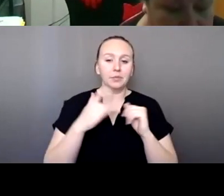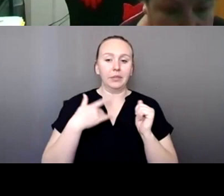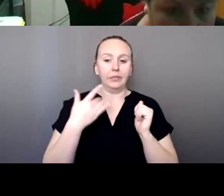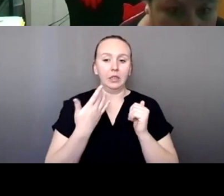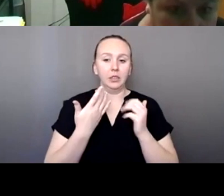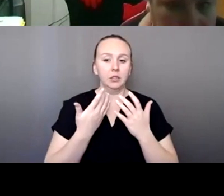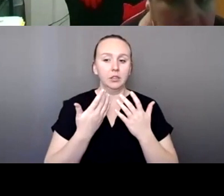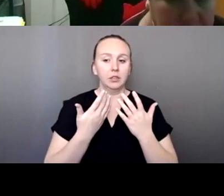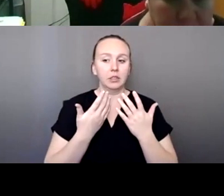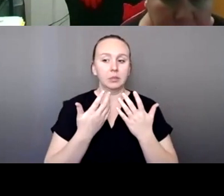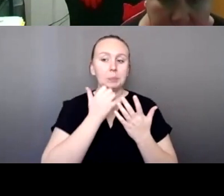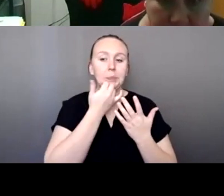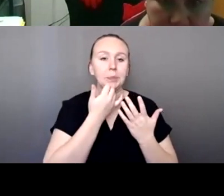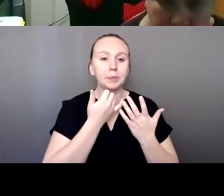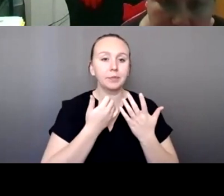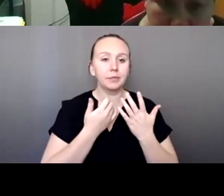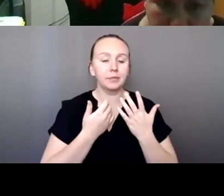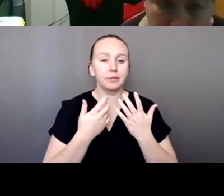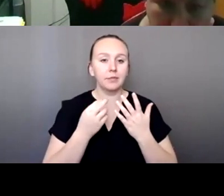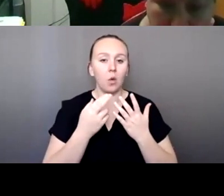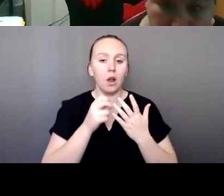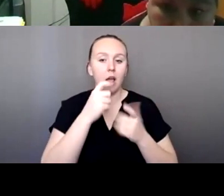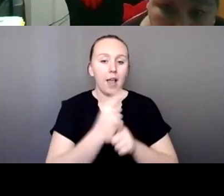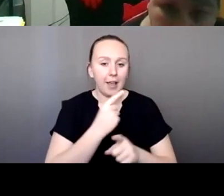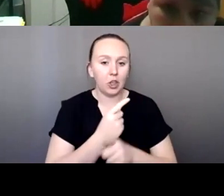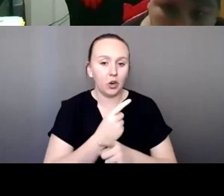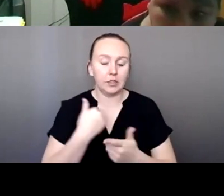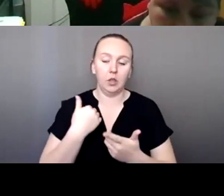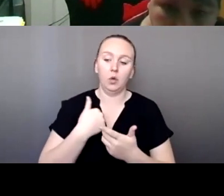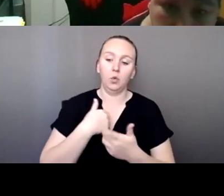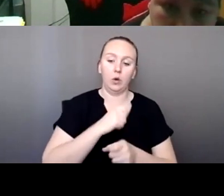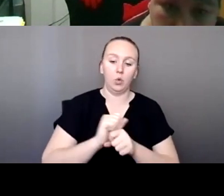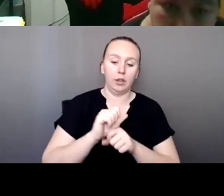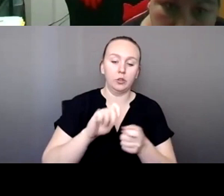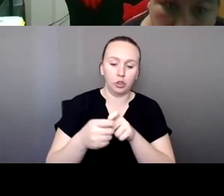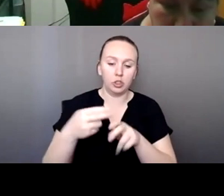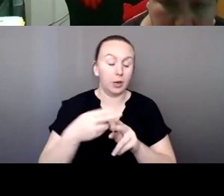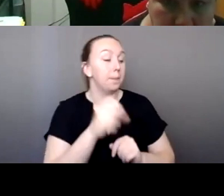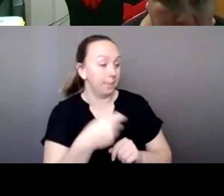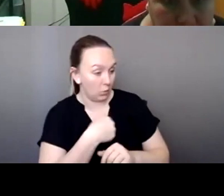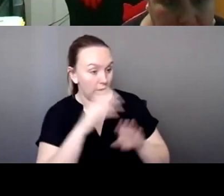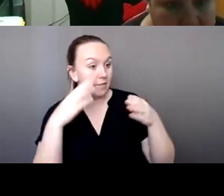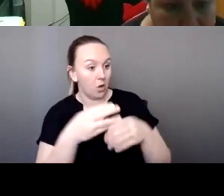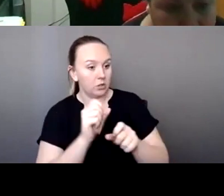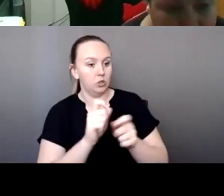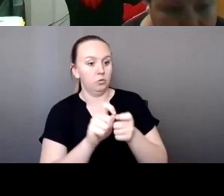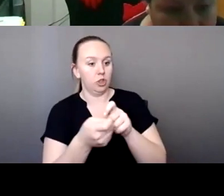to change the name. We are working on it to change the name, to take that out, but it's a work in progress.